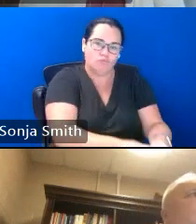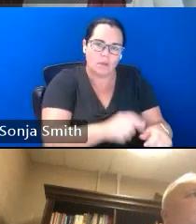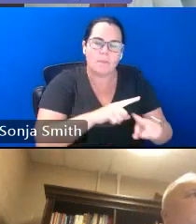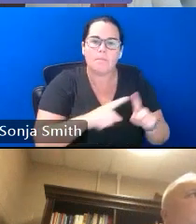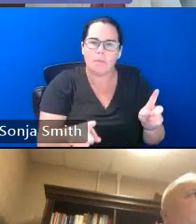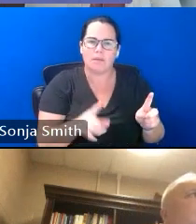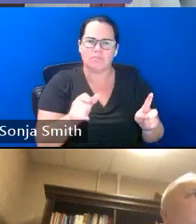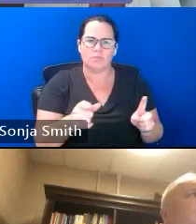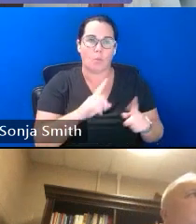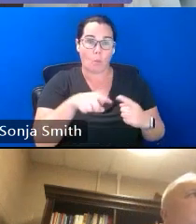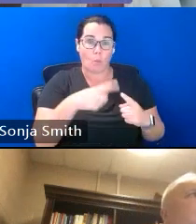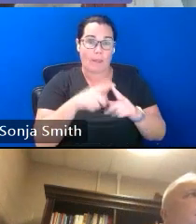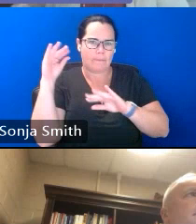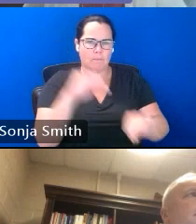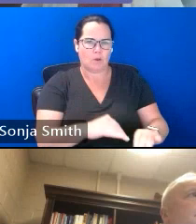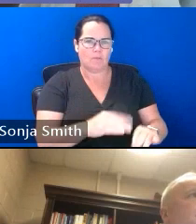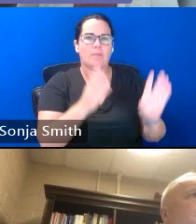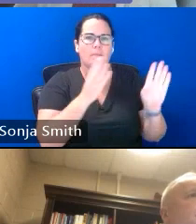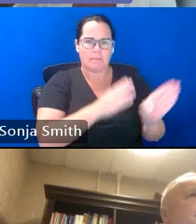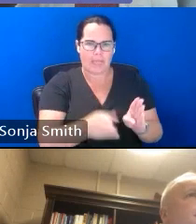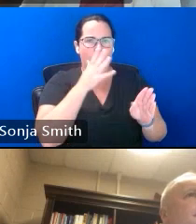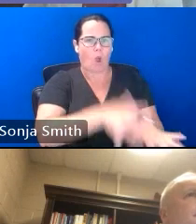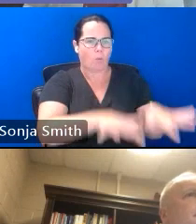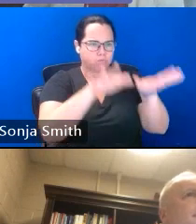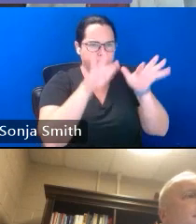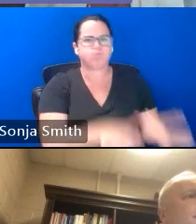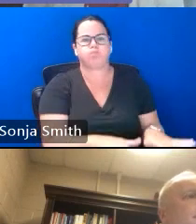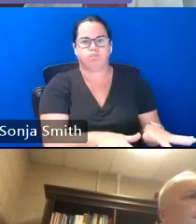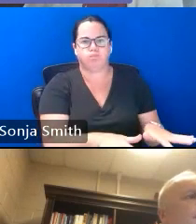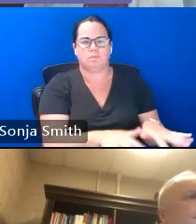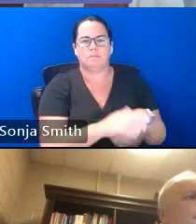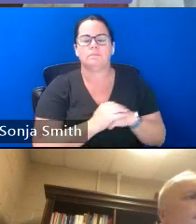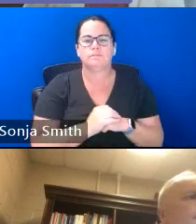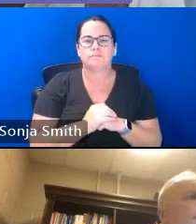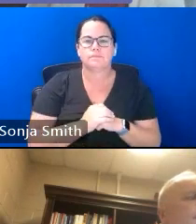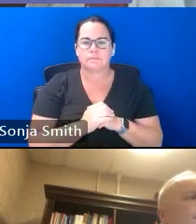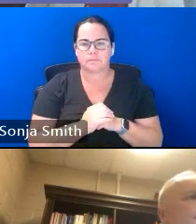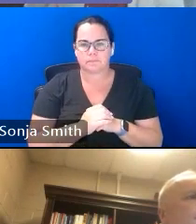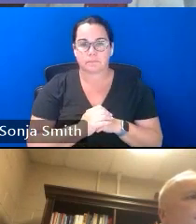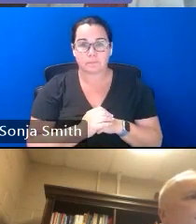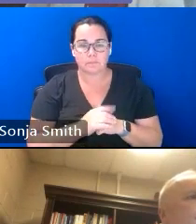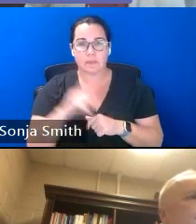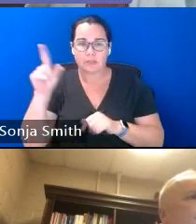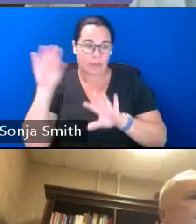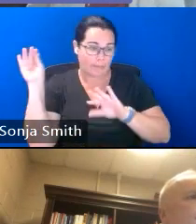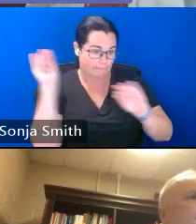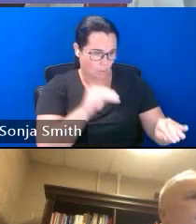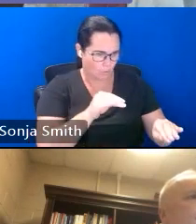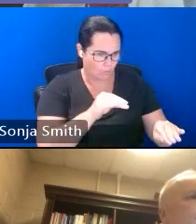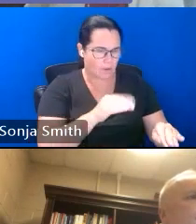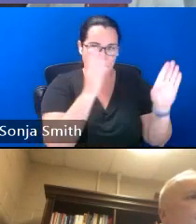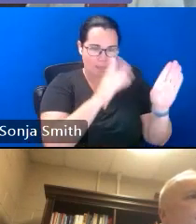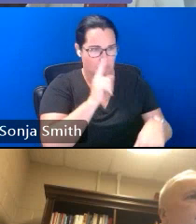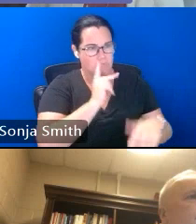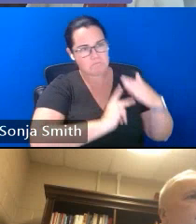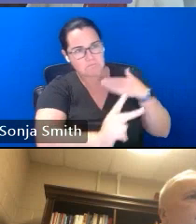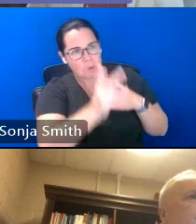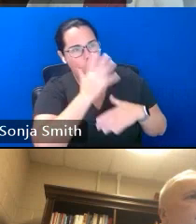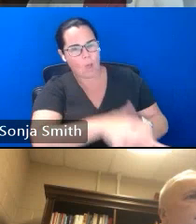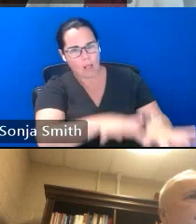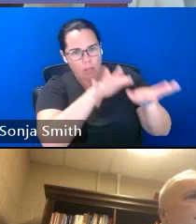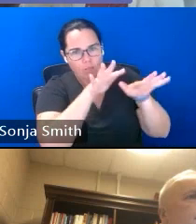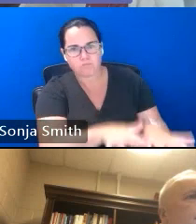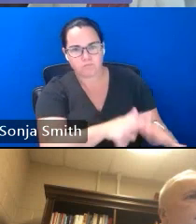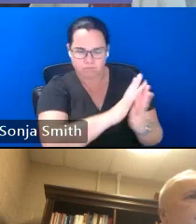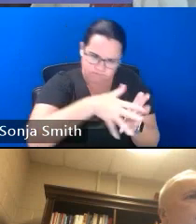i'm so sorry so when they move to somewhere that's their plan is to stay and they intend to stay and settle in